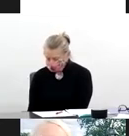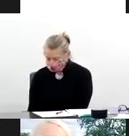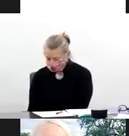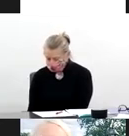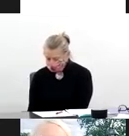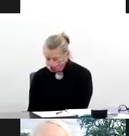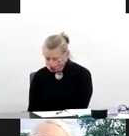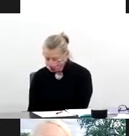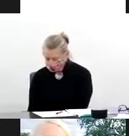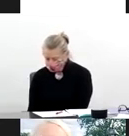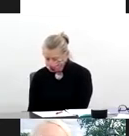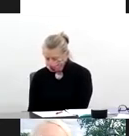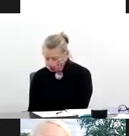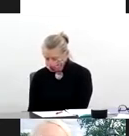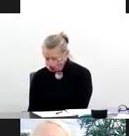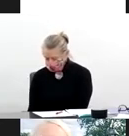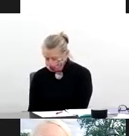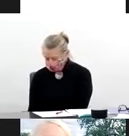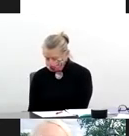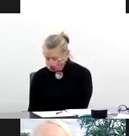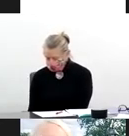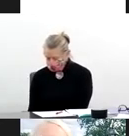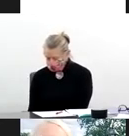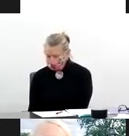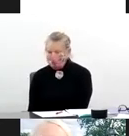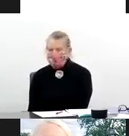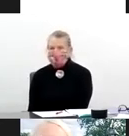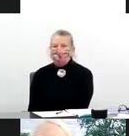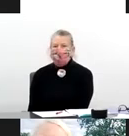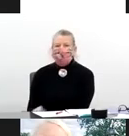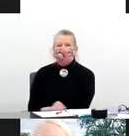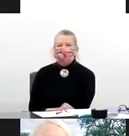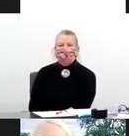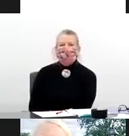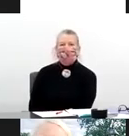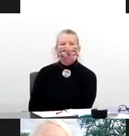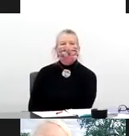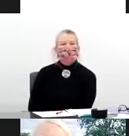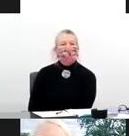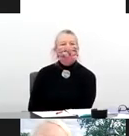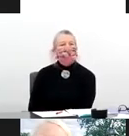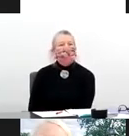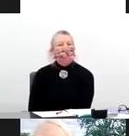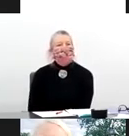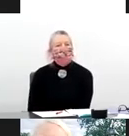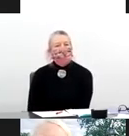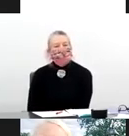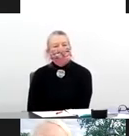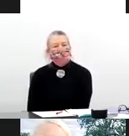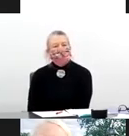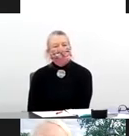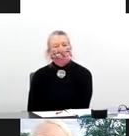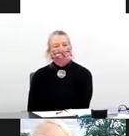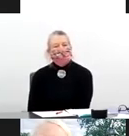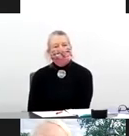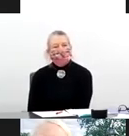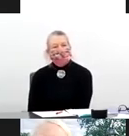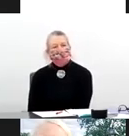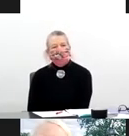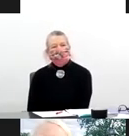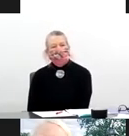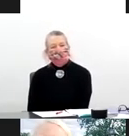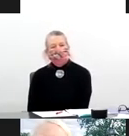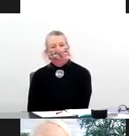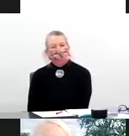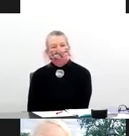antibodies directed against the virus. However, there are two that are actually recommended by the guidelines panel that have been